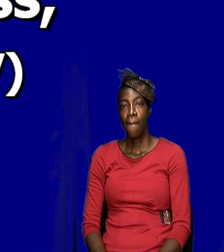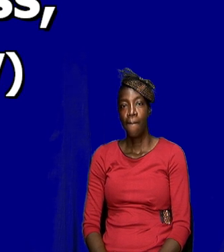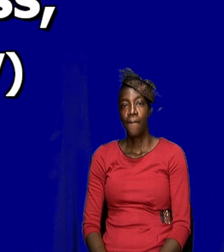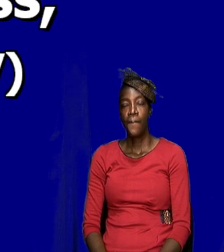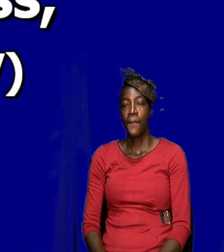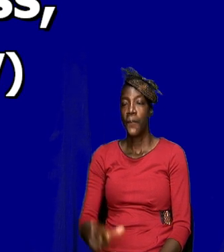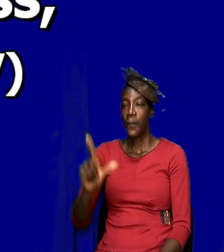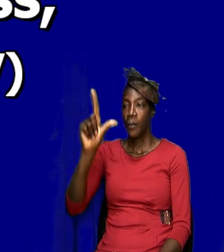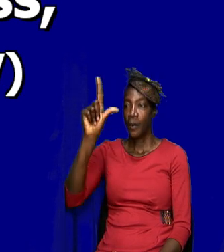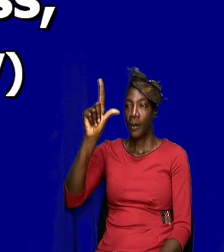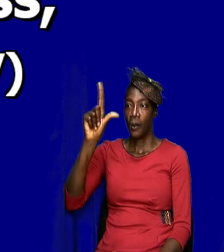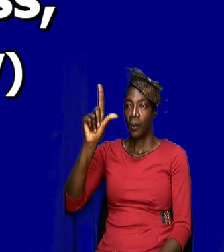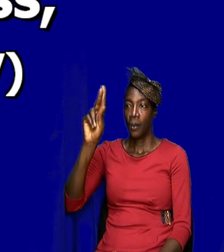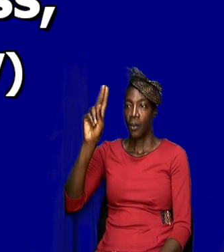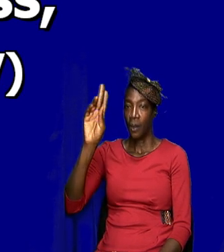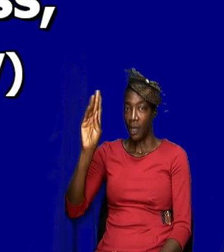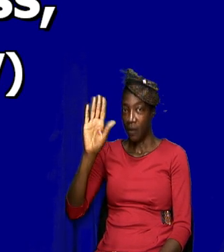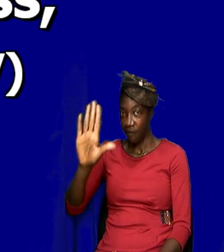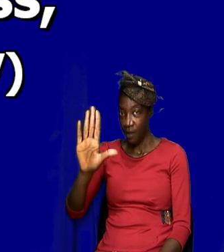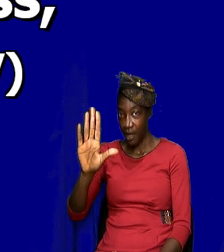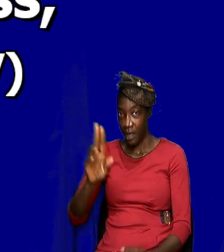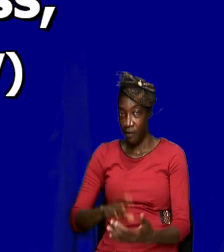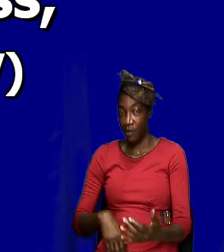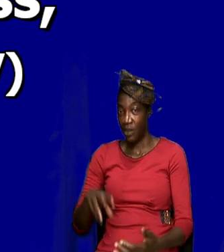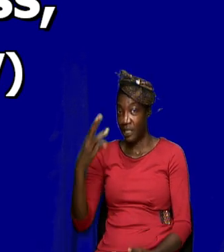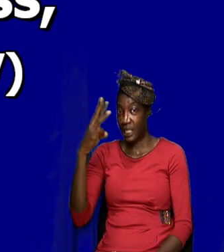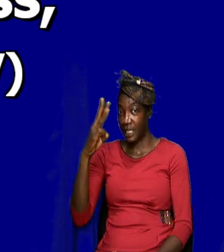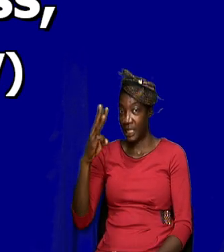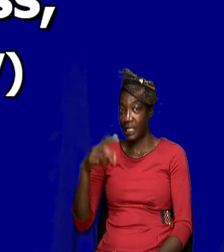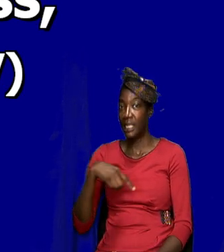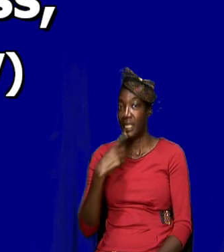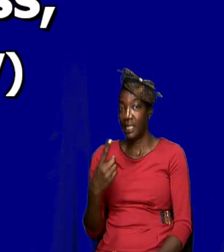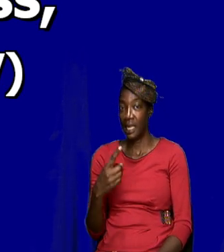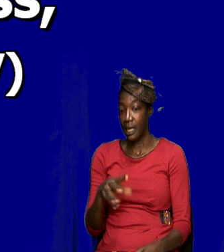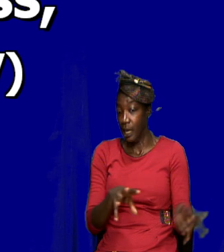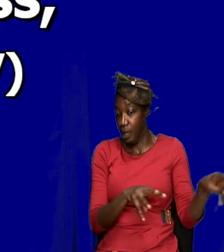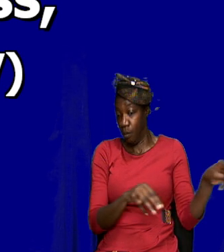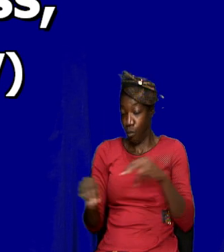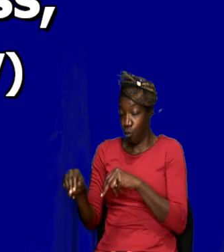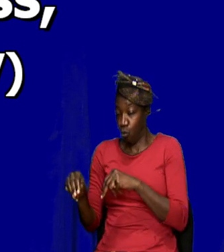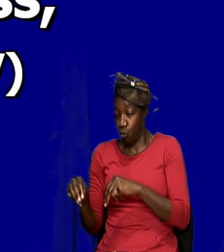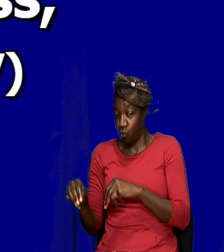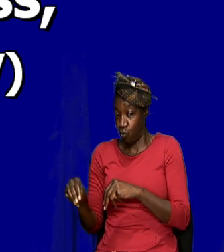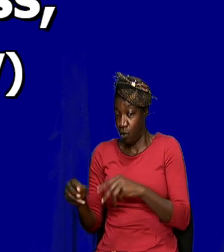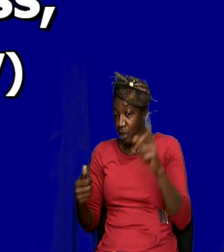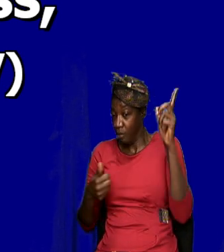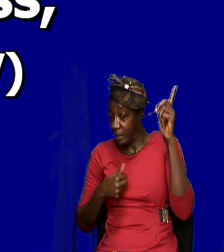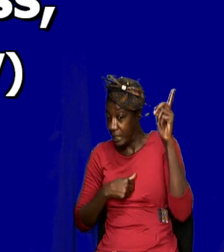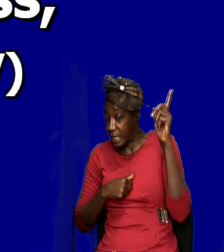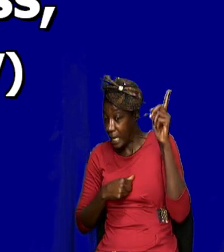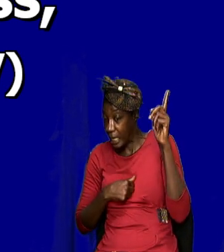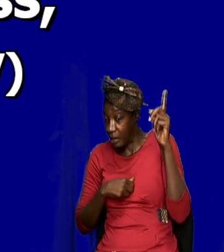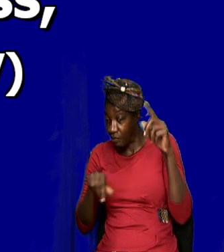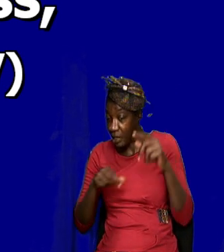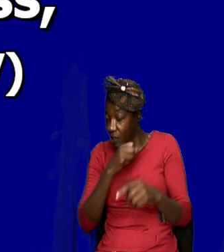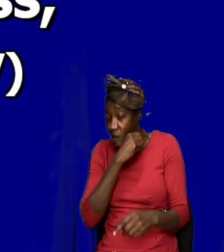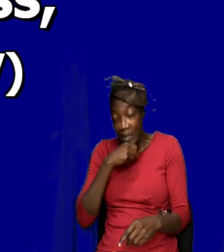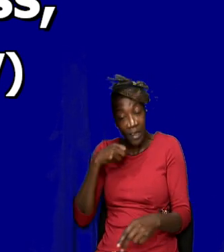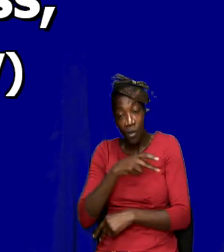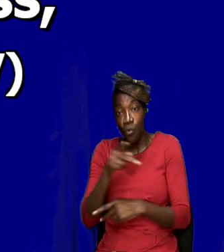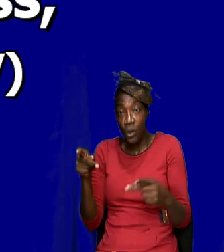Luke 5 and verse 16 said, and he will withdraw himself into the wilderness